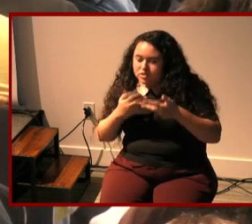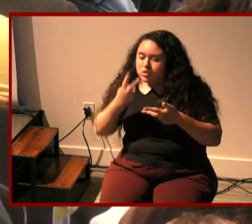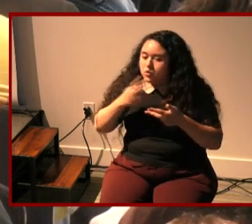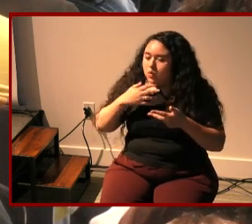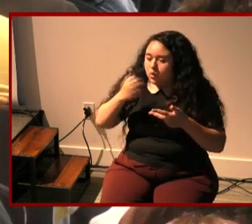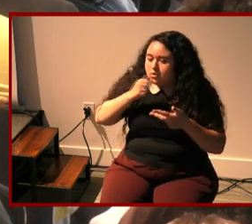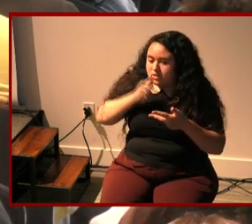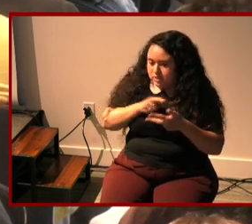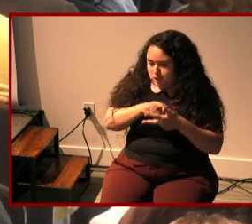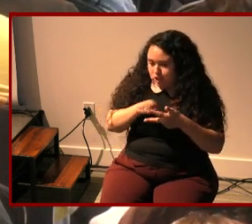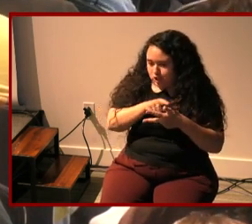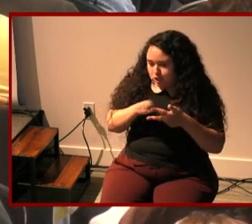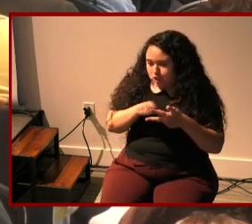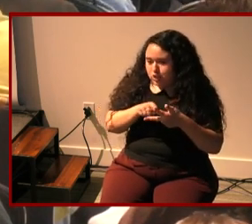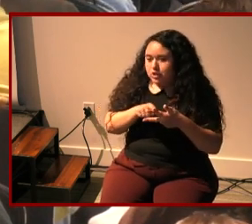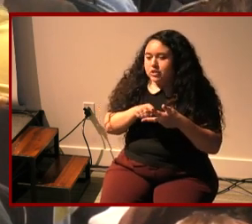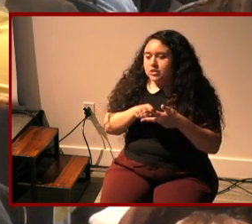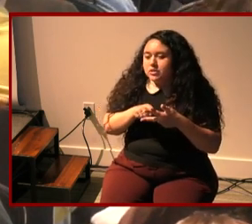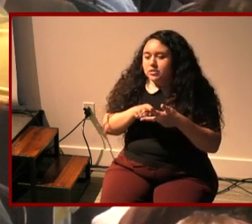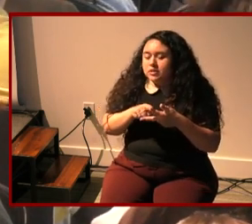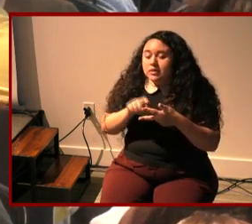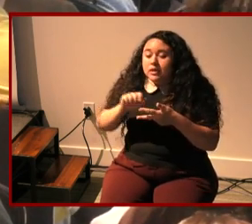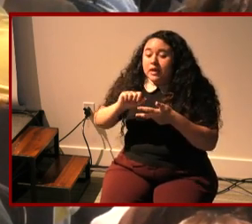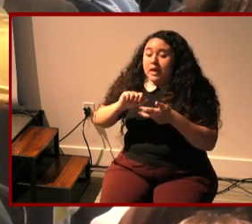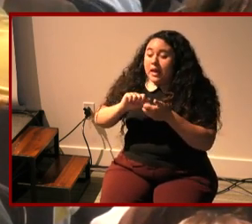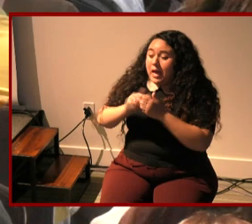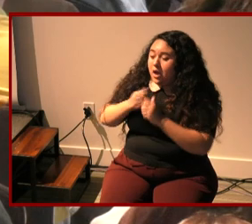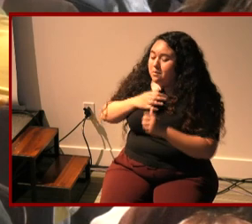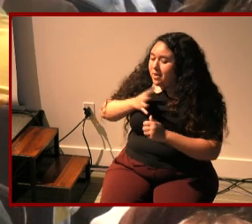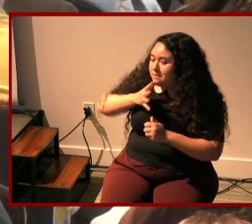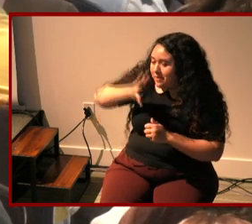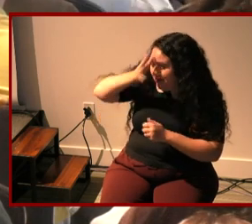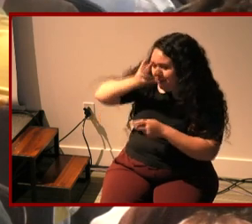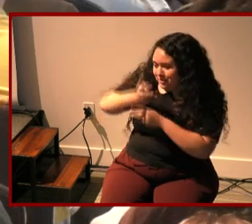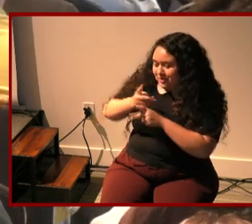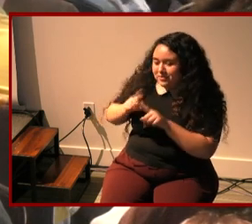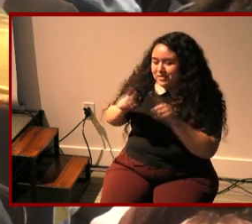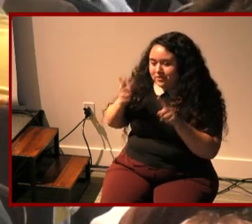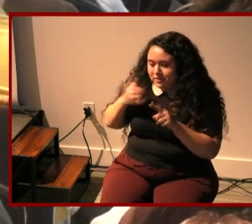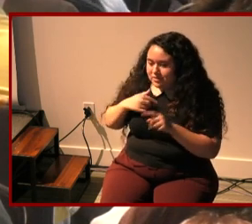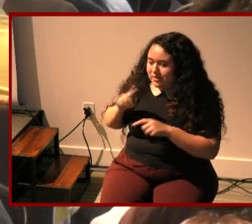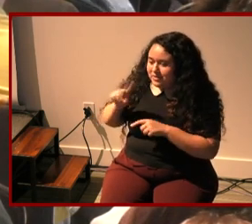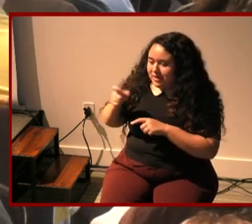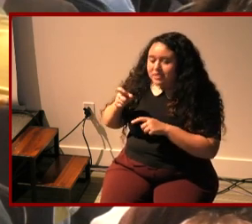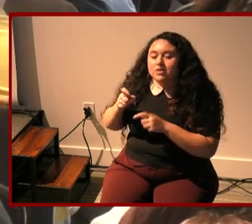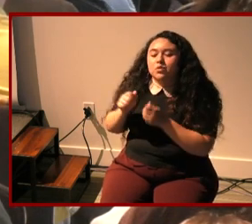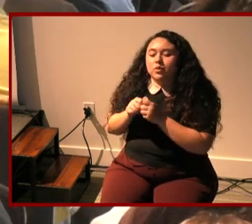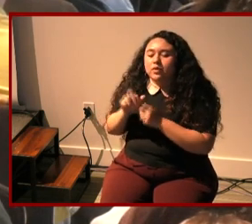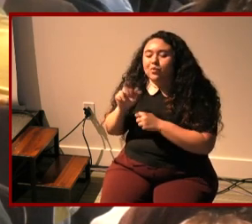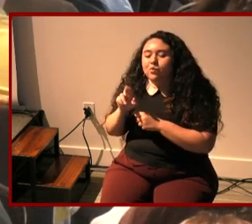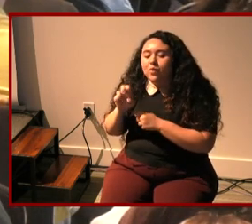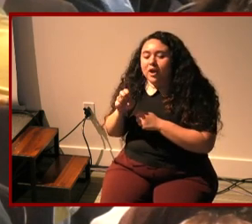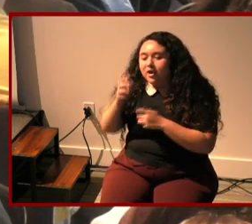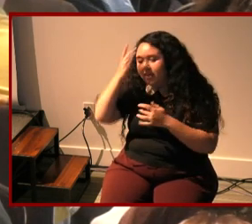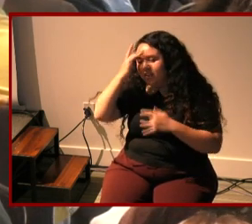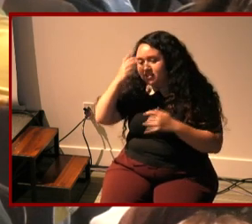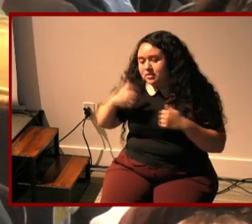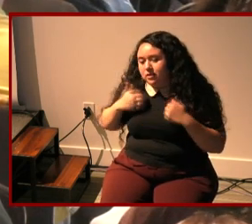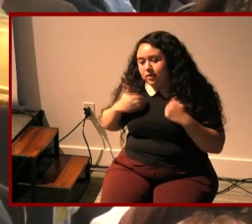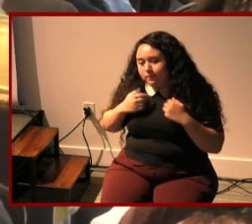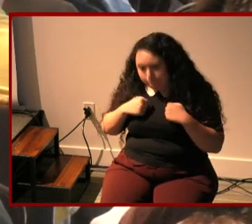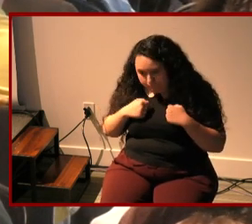and obviously the way that my parents parented differed because i was diagnosed with a real rare illness as like a young kid